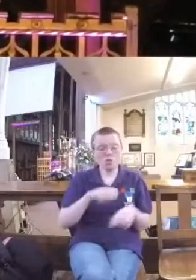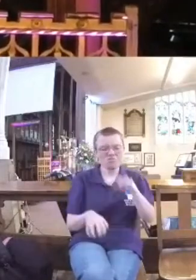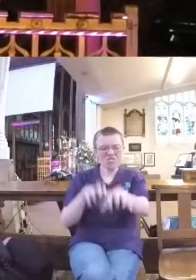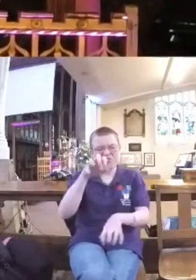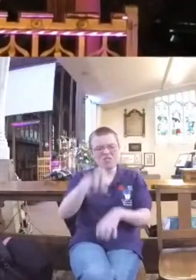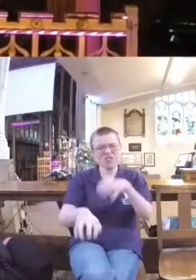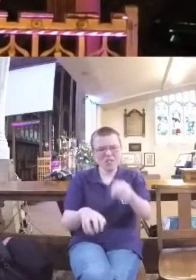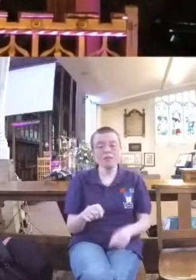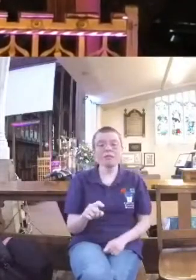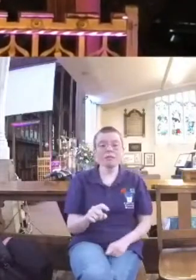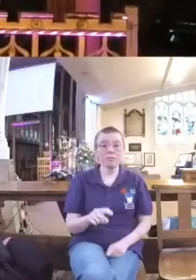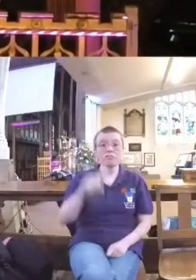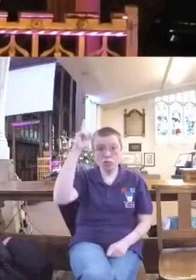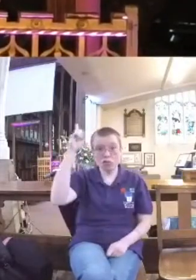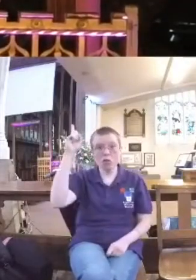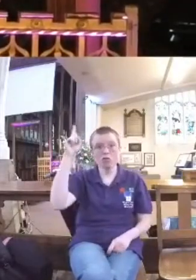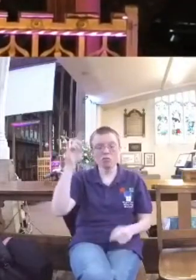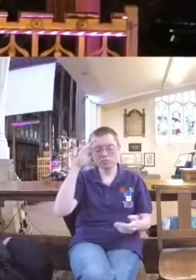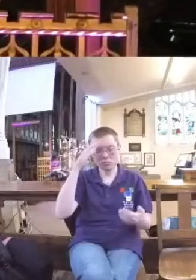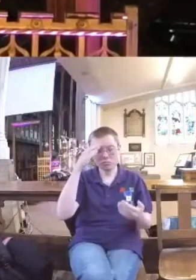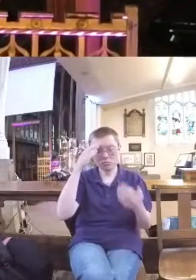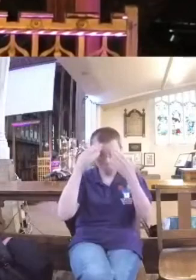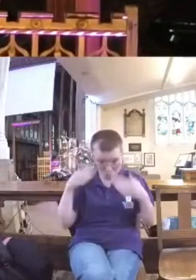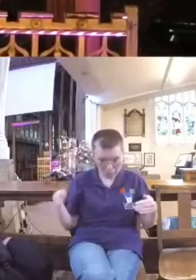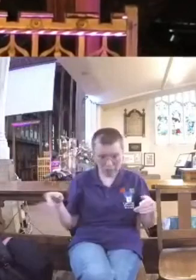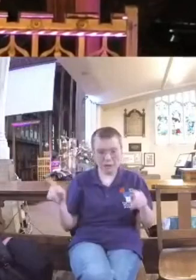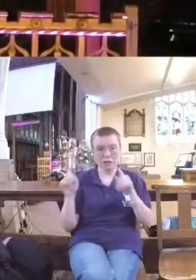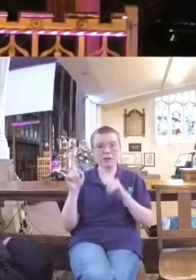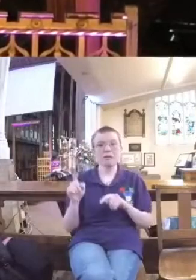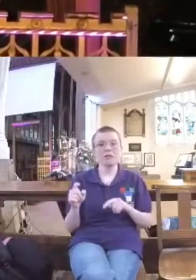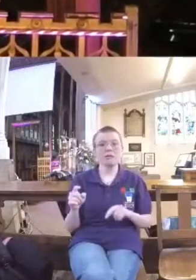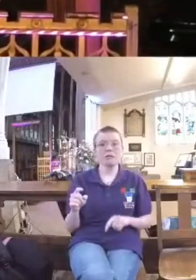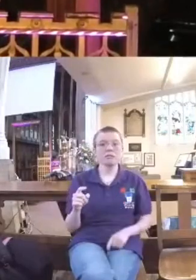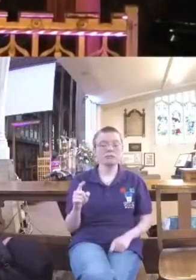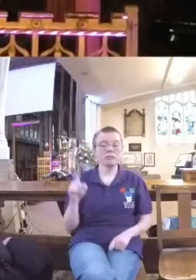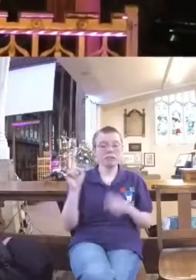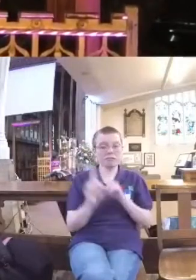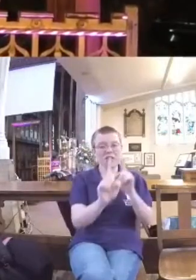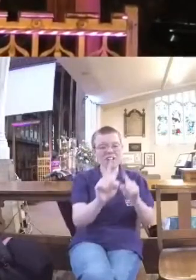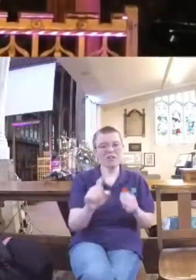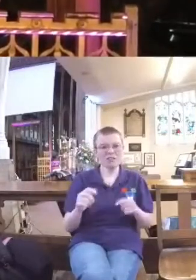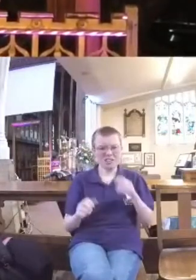God, to trust him each day and to not think it's me that's king.